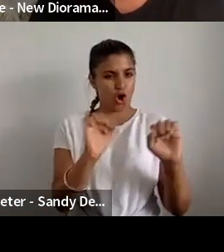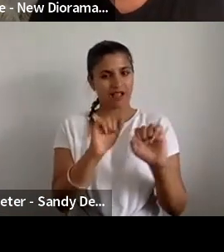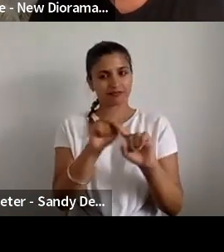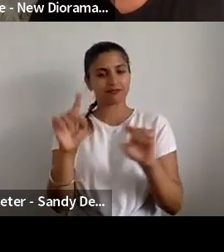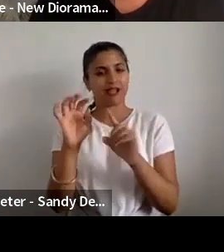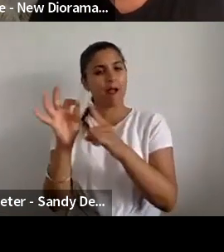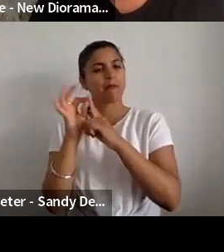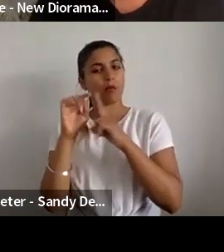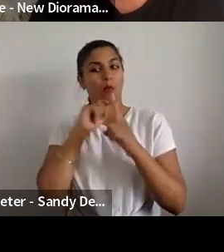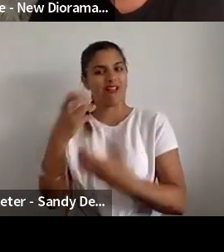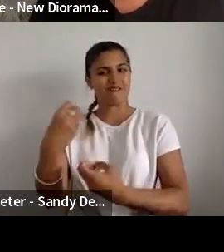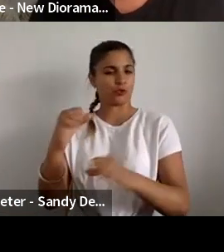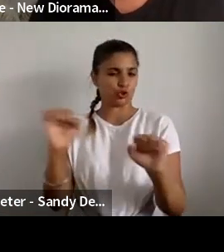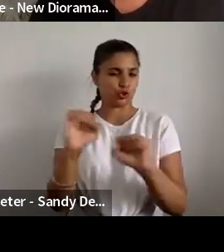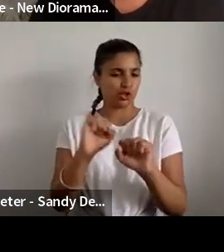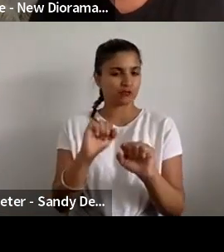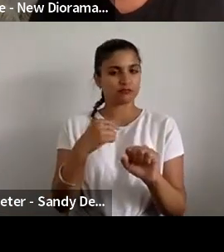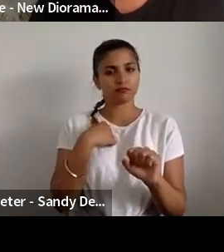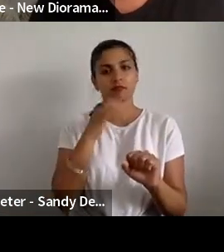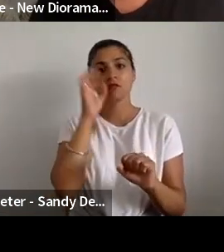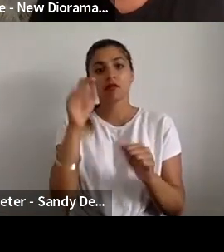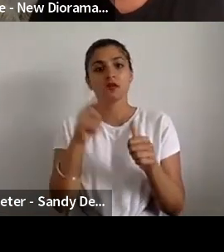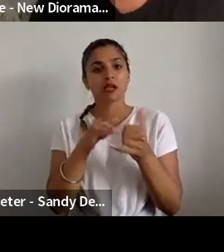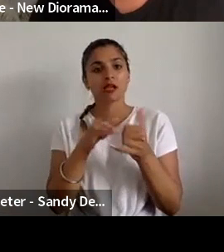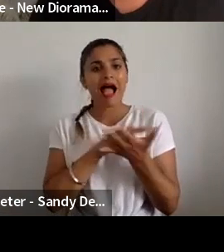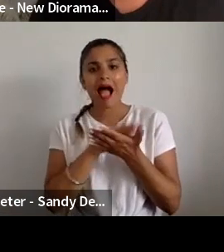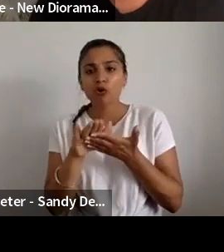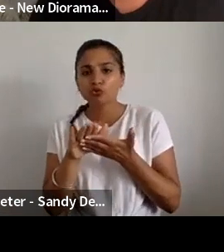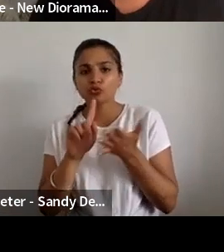Laura. Oh, we've just got Ash. Where's Laura gone?